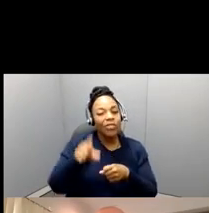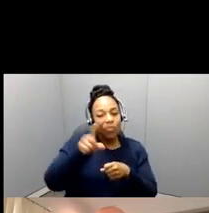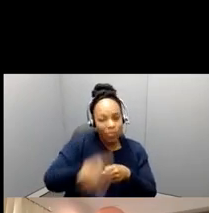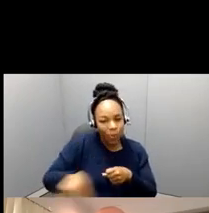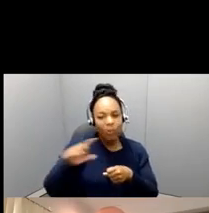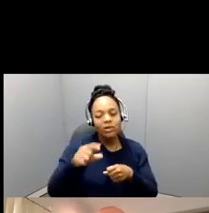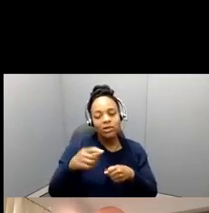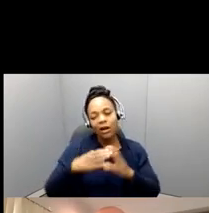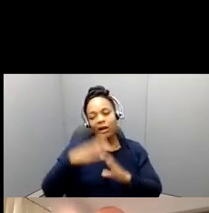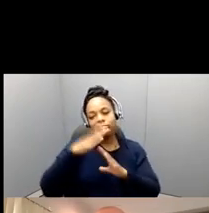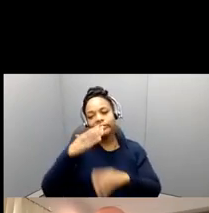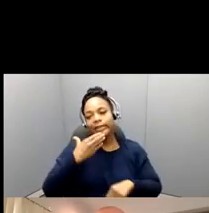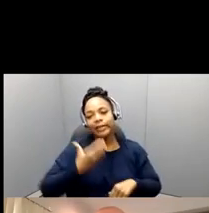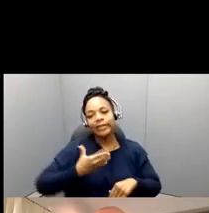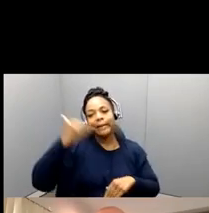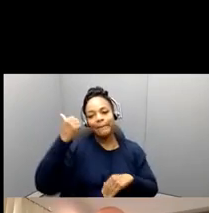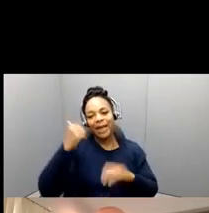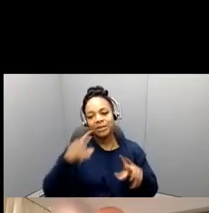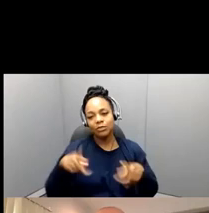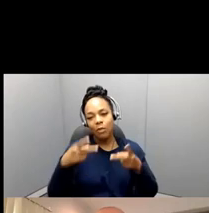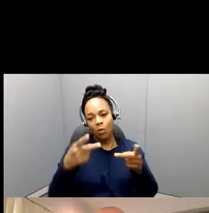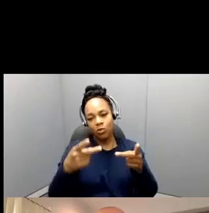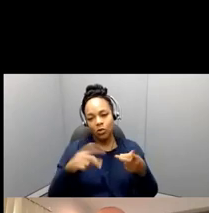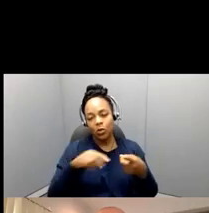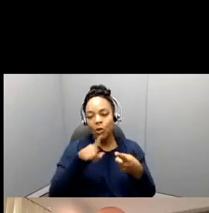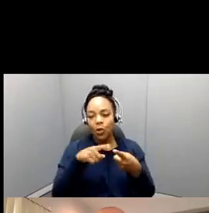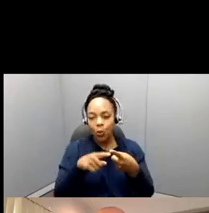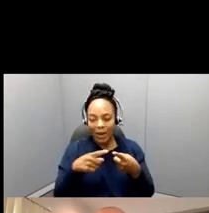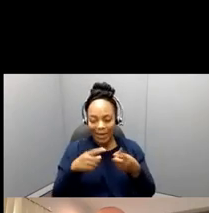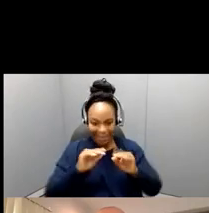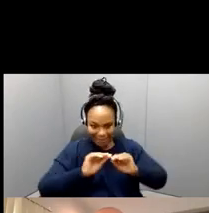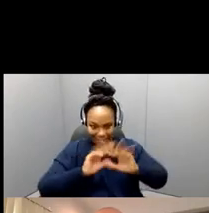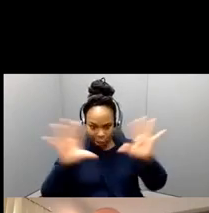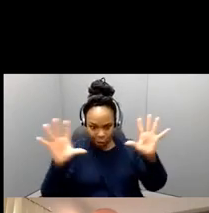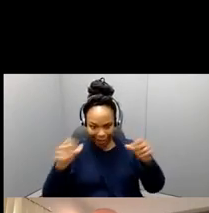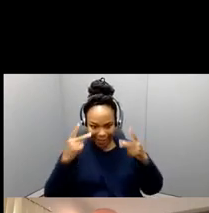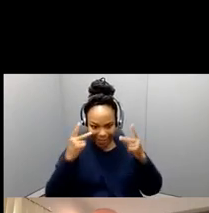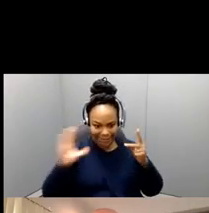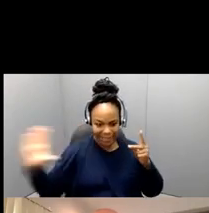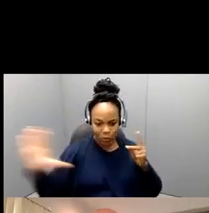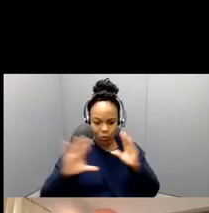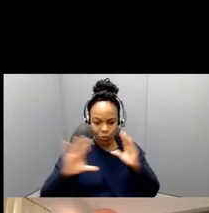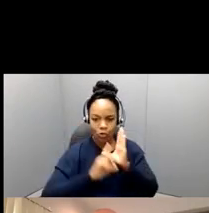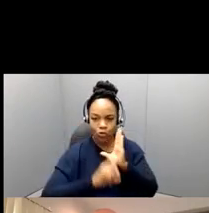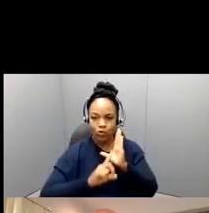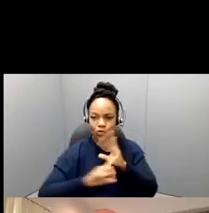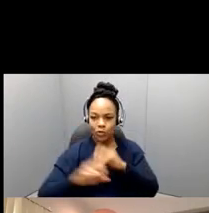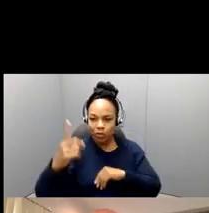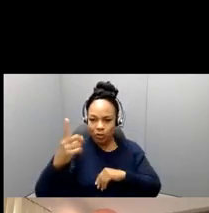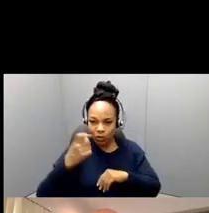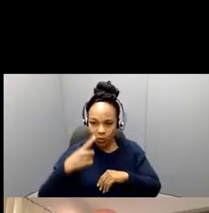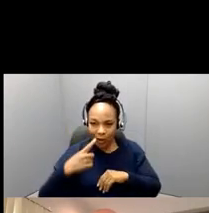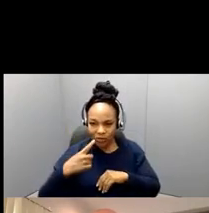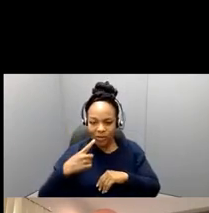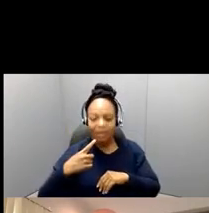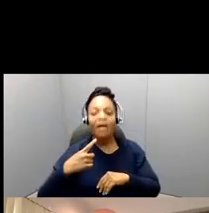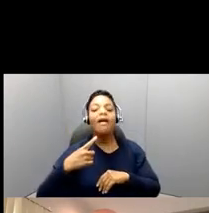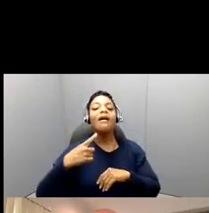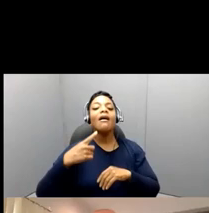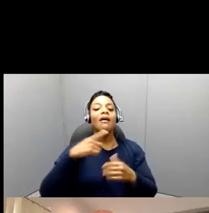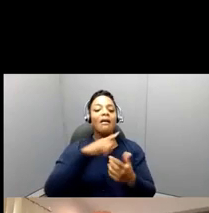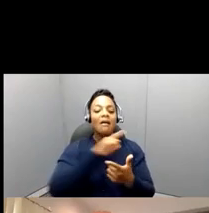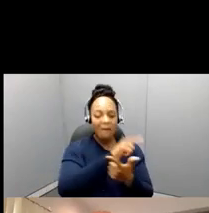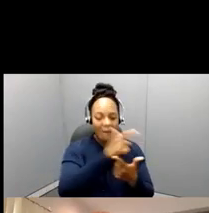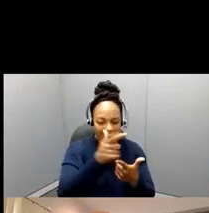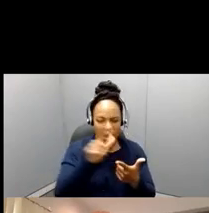clear what the research questions are, and how you, you go from, it's clear how you go from your literature to the, in the framework